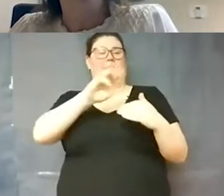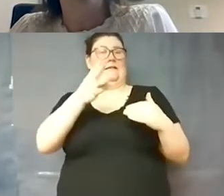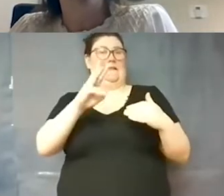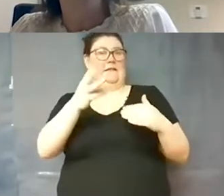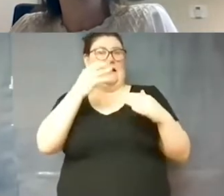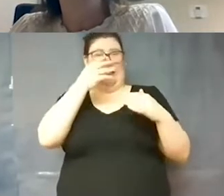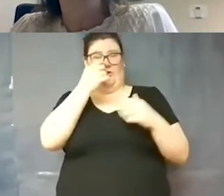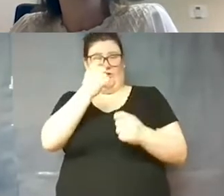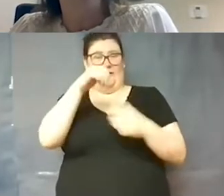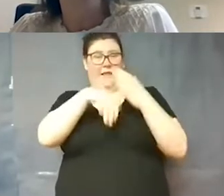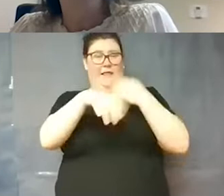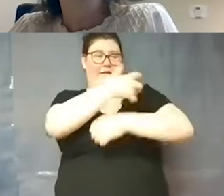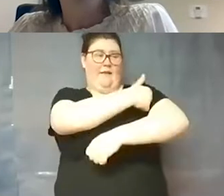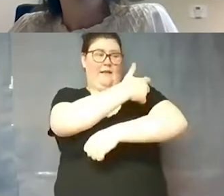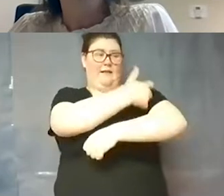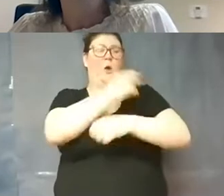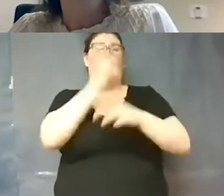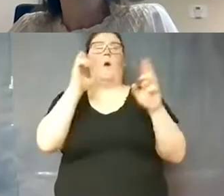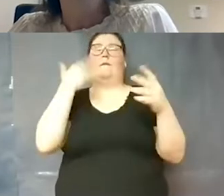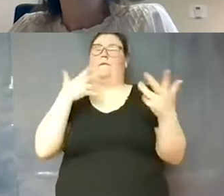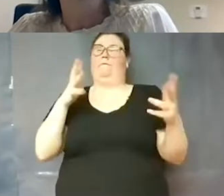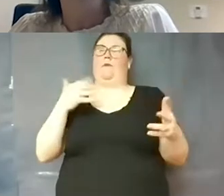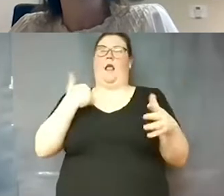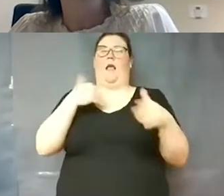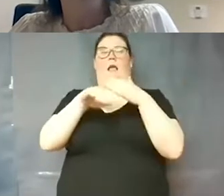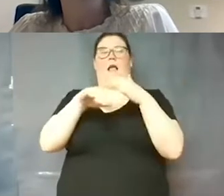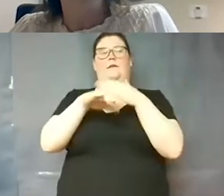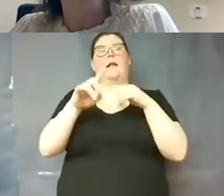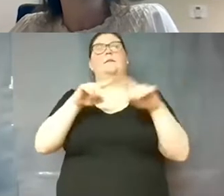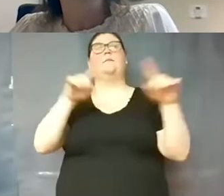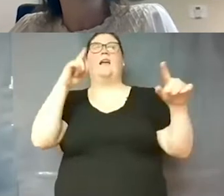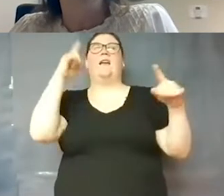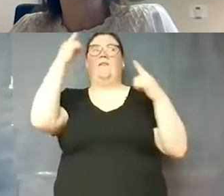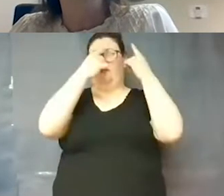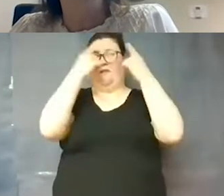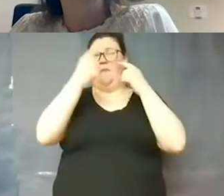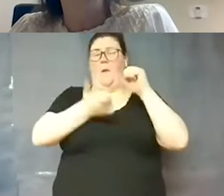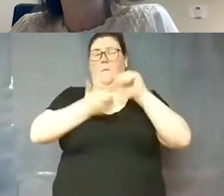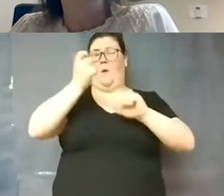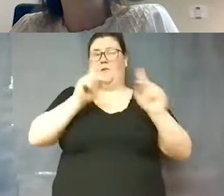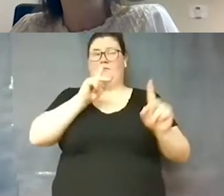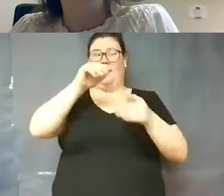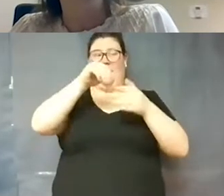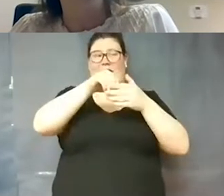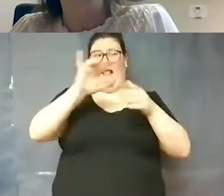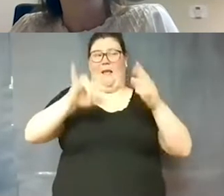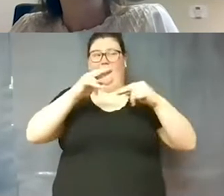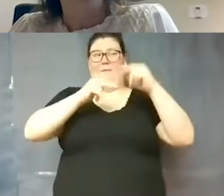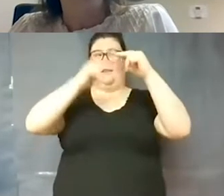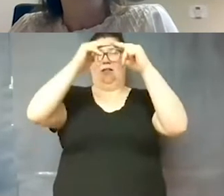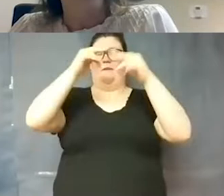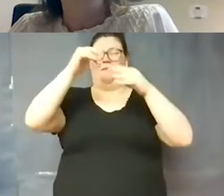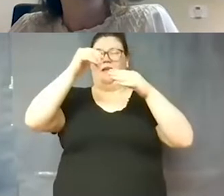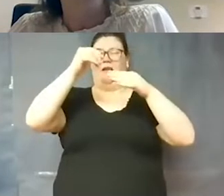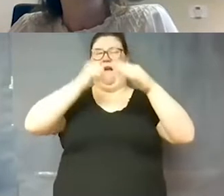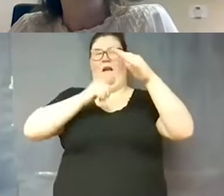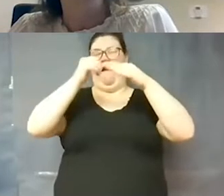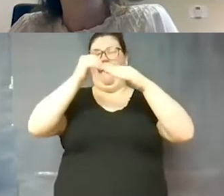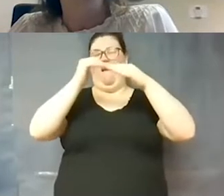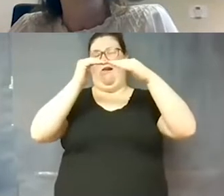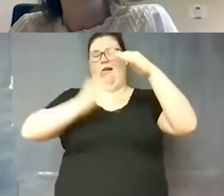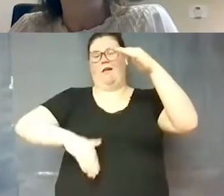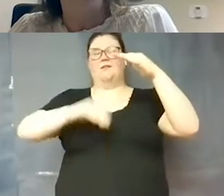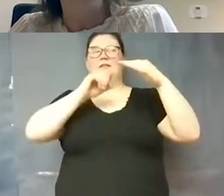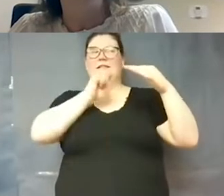would have had access at that time but you think about the majority of the people that would be in that school building would be under 16 at most of our campuses